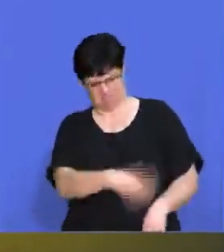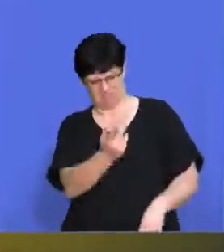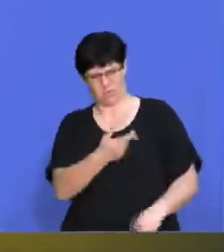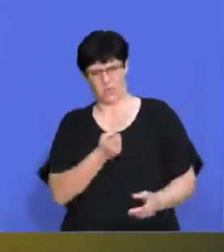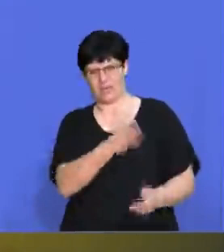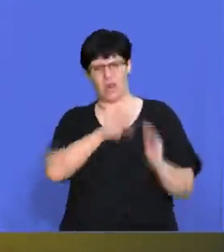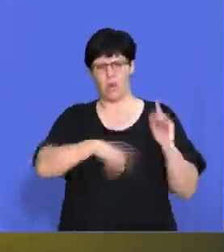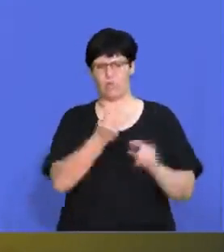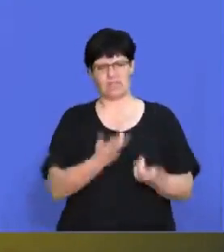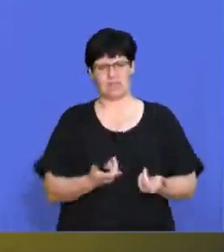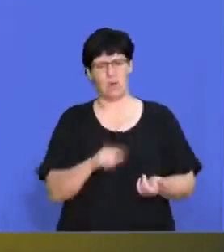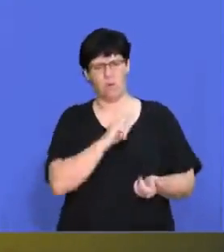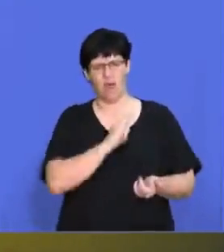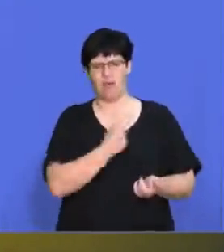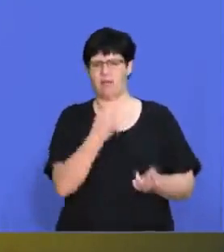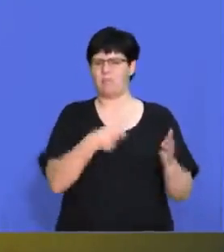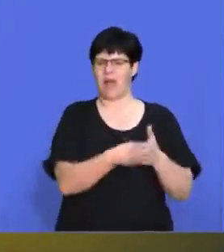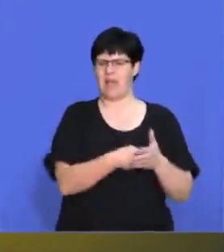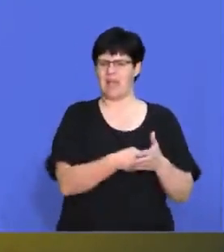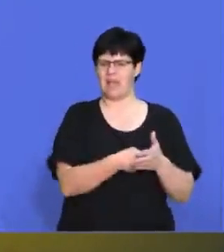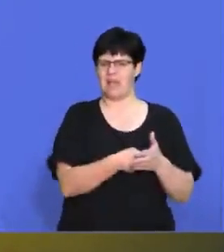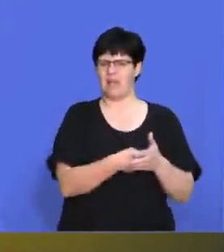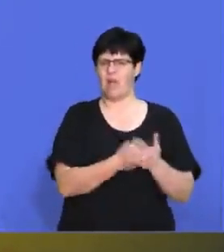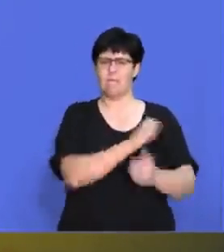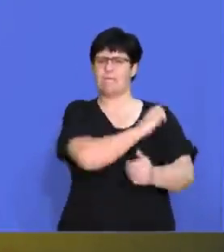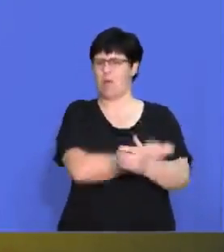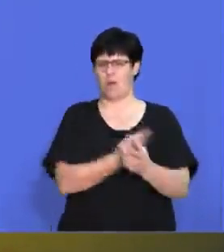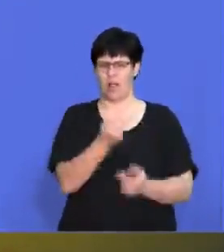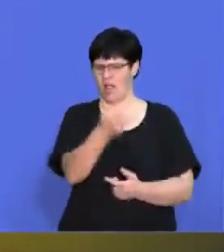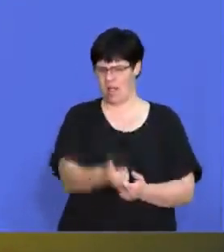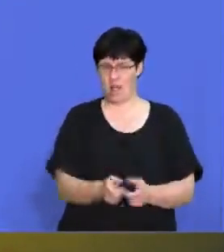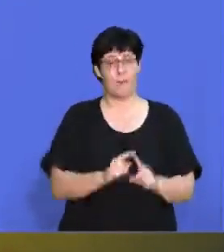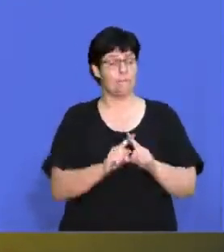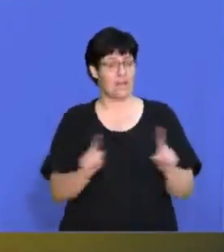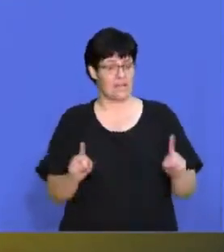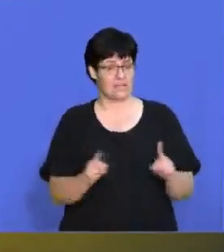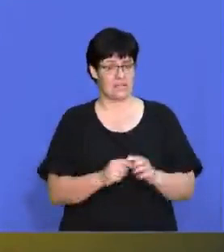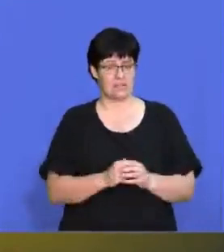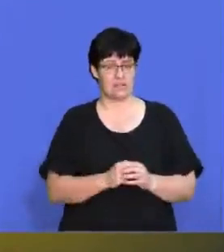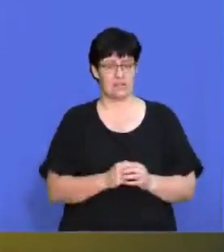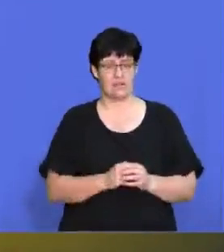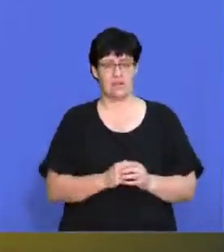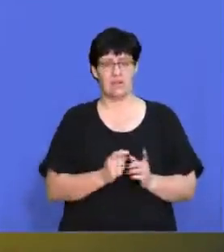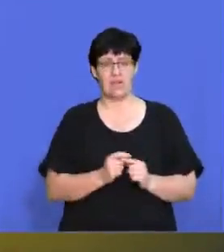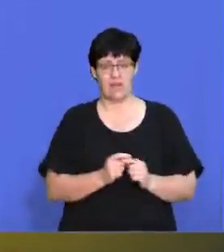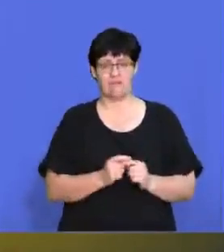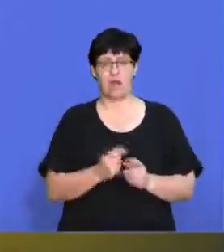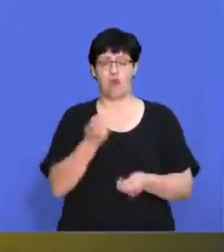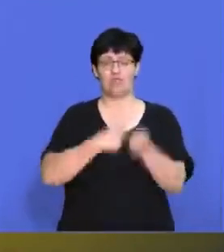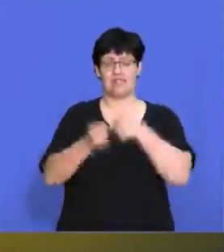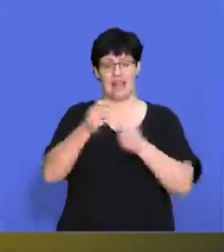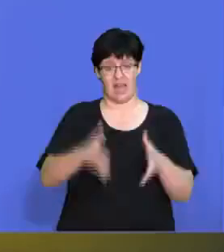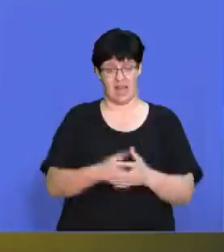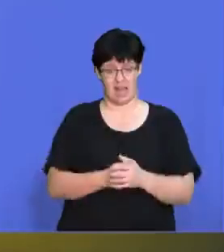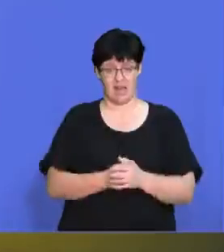because that buyer does not have a lot of power. However, if we had to take one of the retailers, one of our